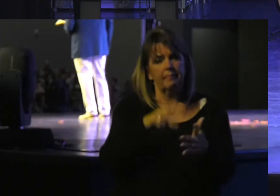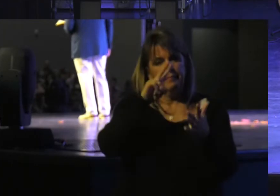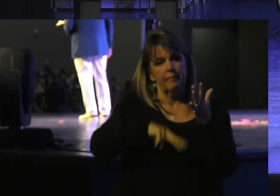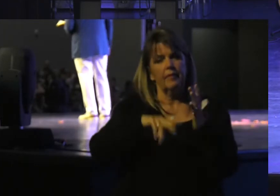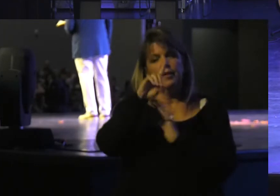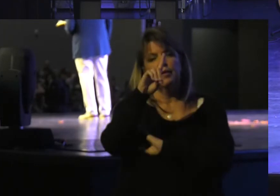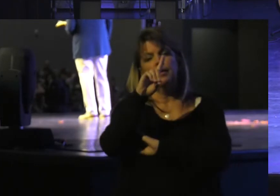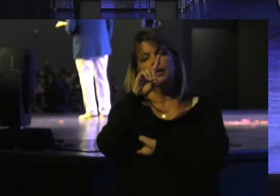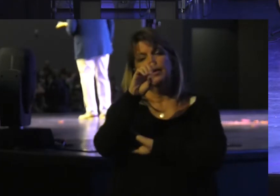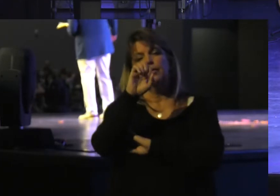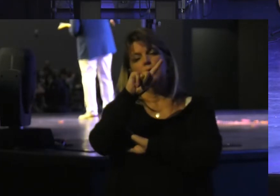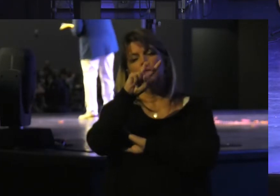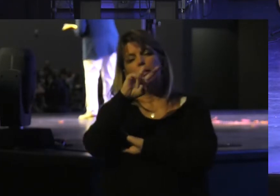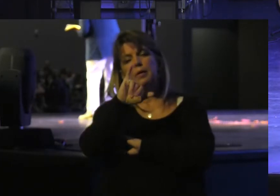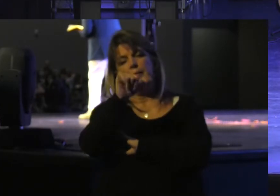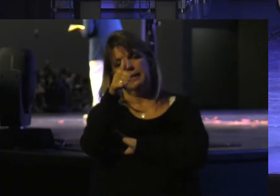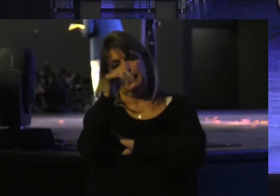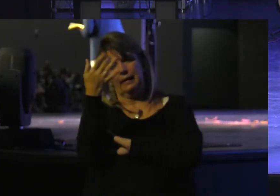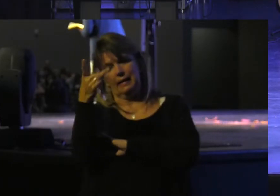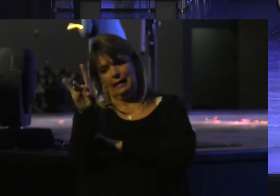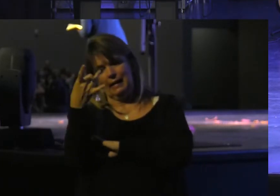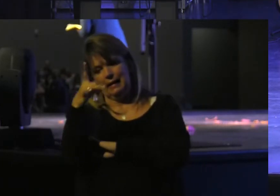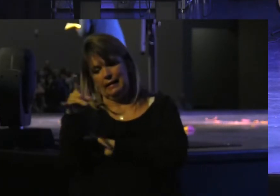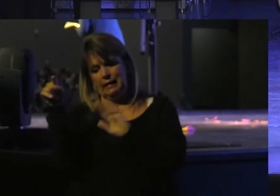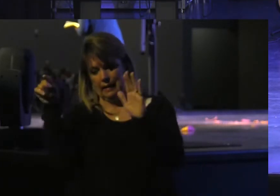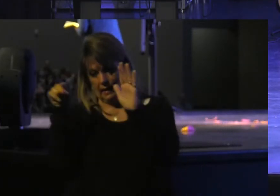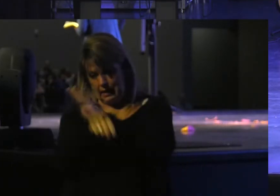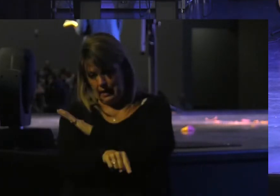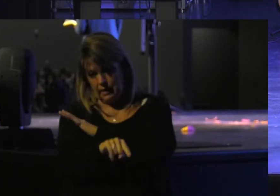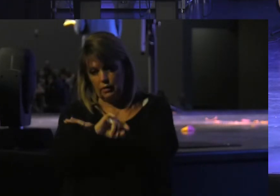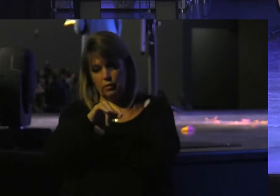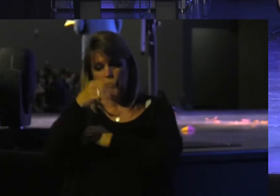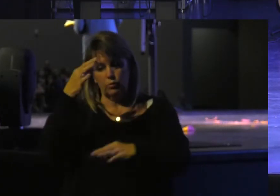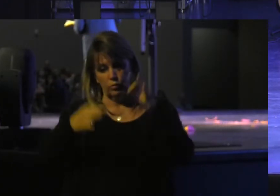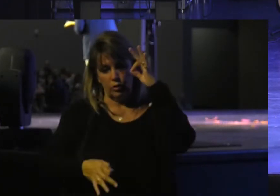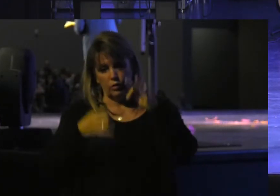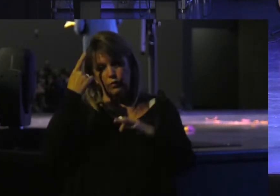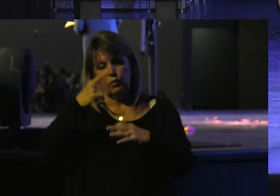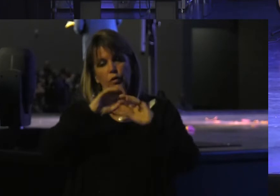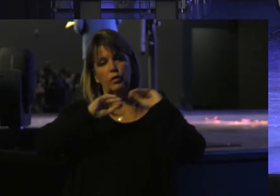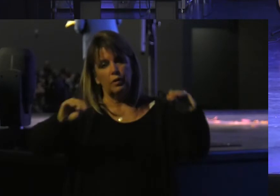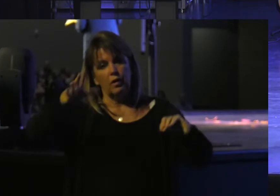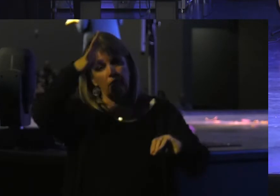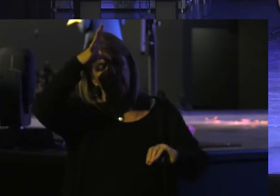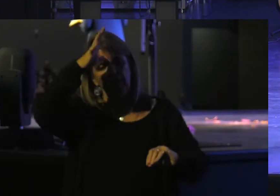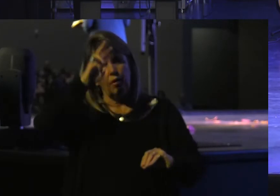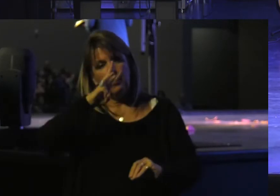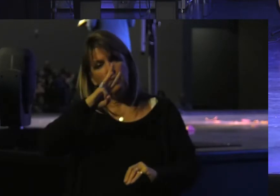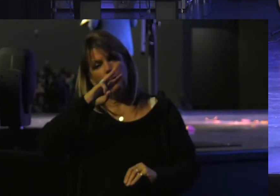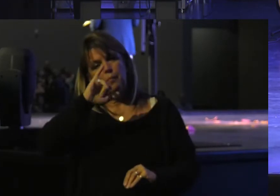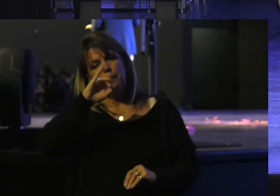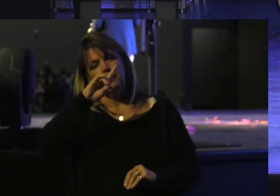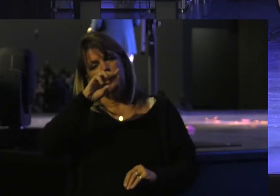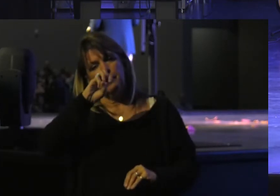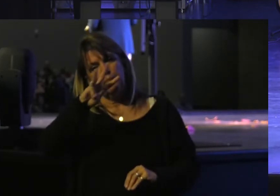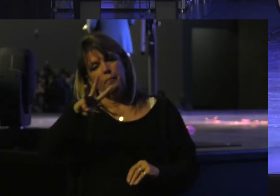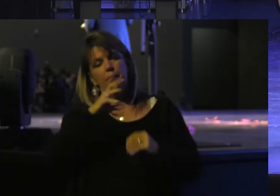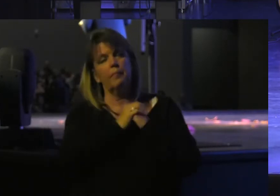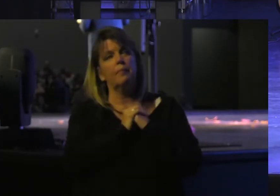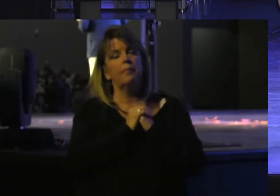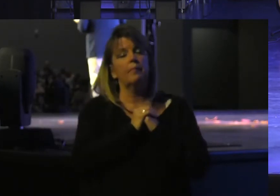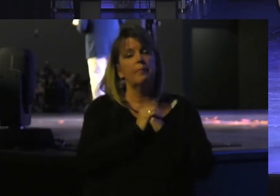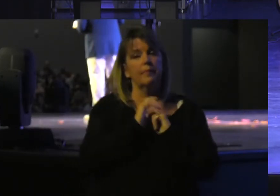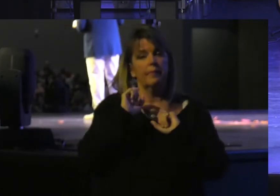Deuteronomy 10 18 He executes Justice for The fatherless And the Widow And loves The sojourner